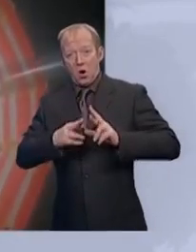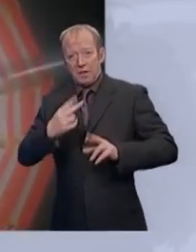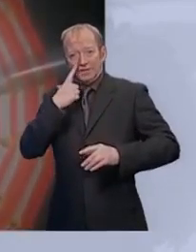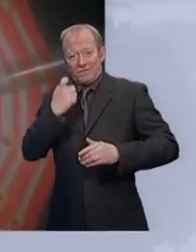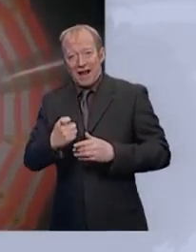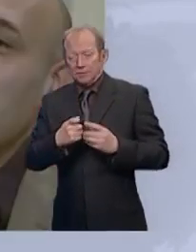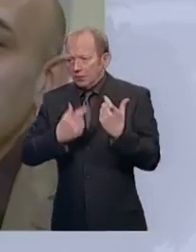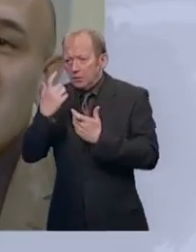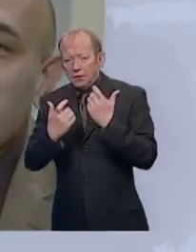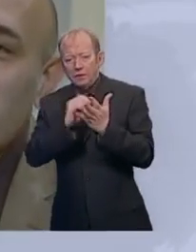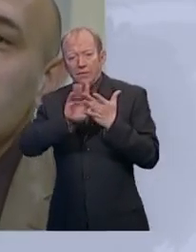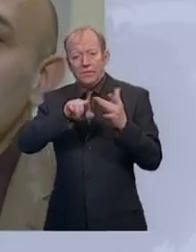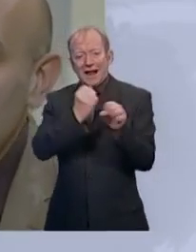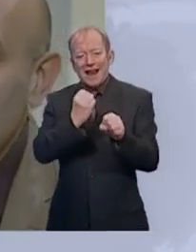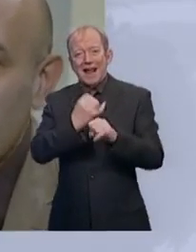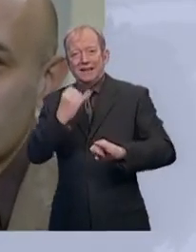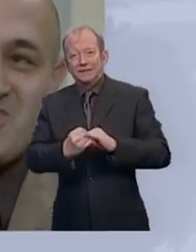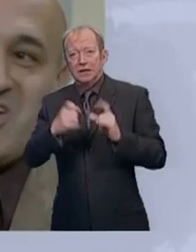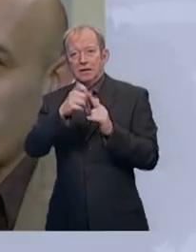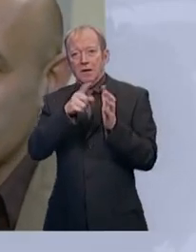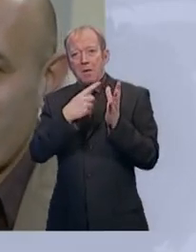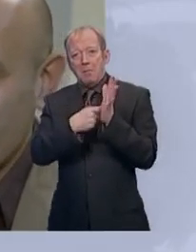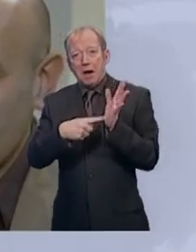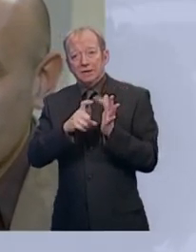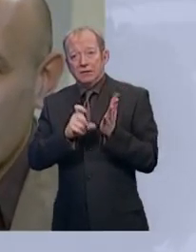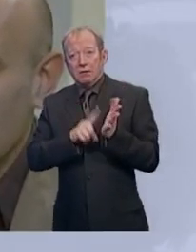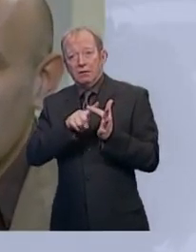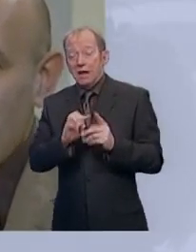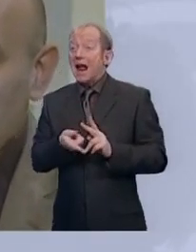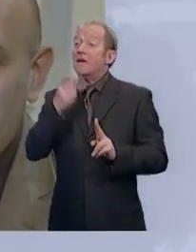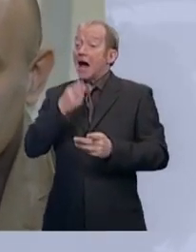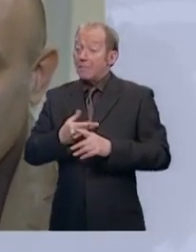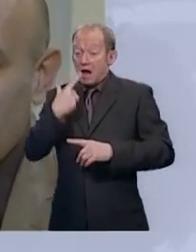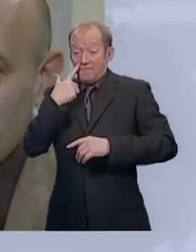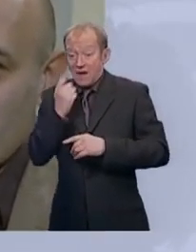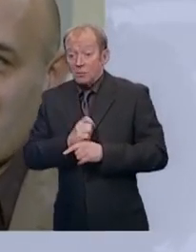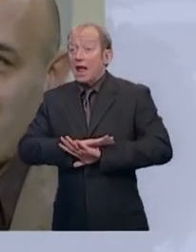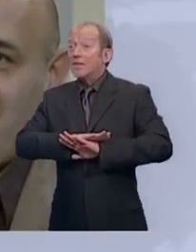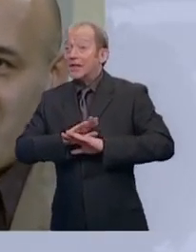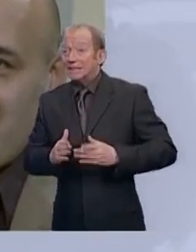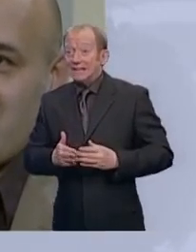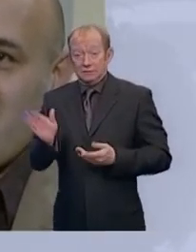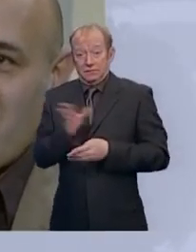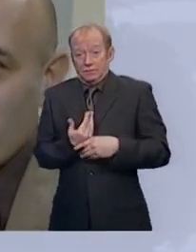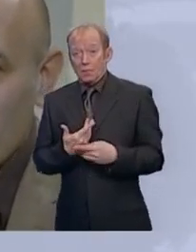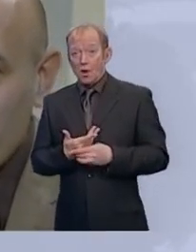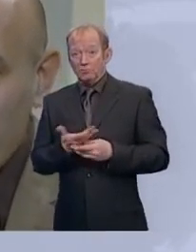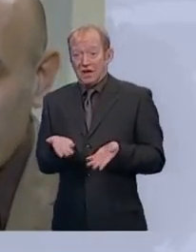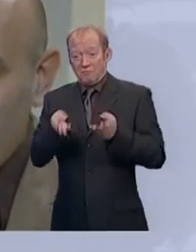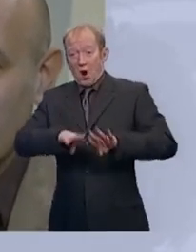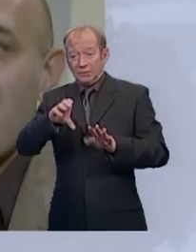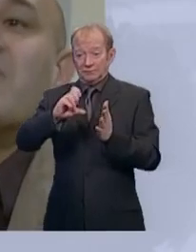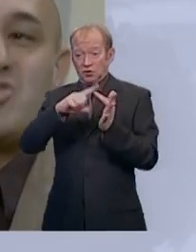elusive Higgs particle. Even if we do find the Higgs boson, it's not going to be the end of the story. Particle physicists aren't going to shut up CERN and